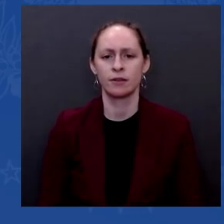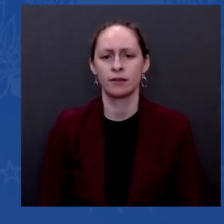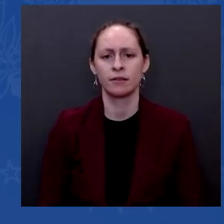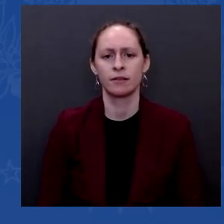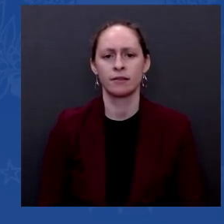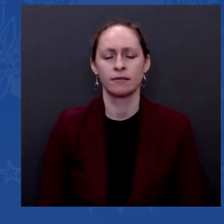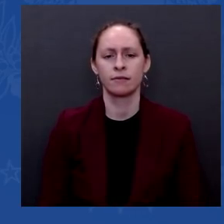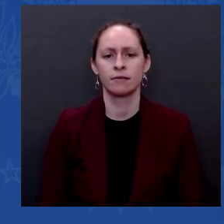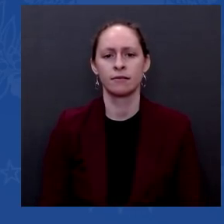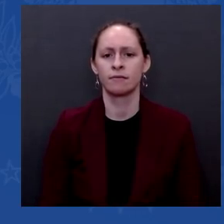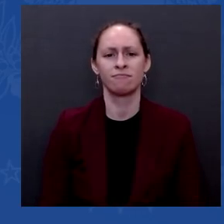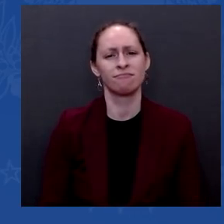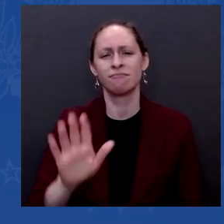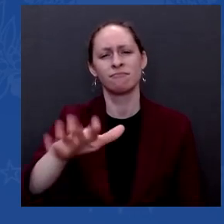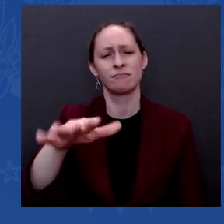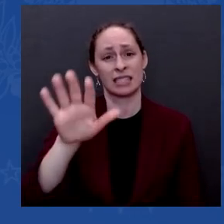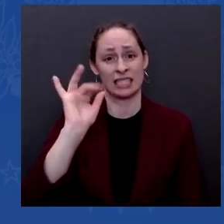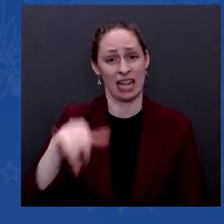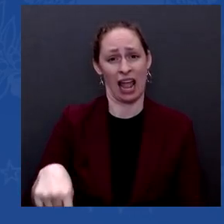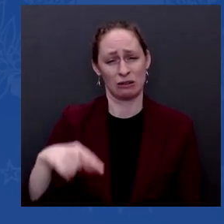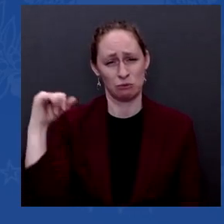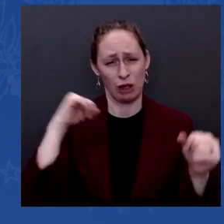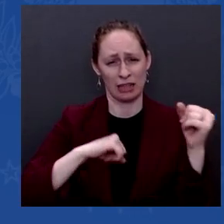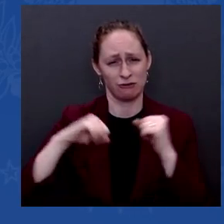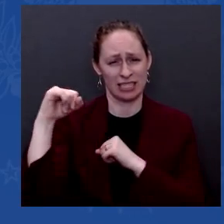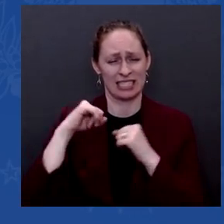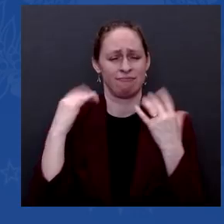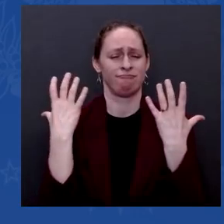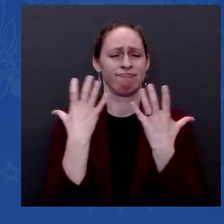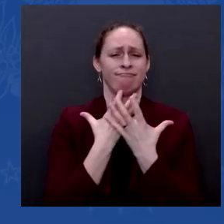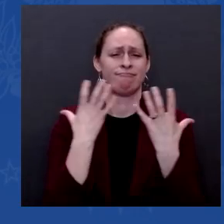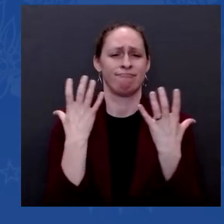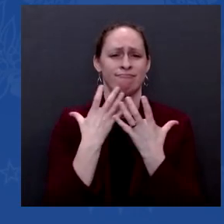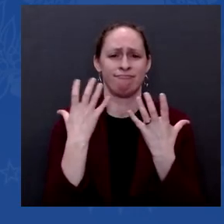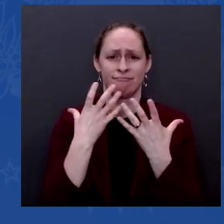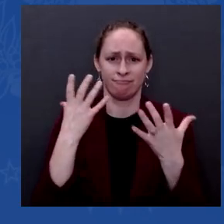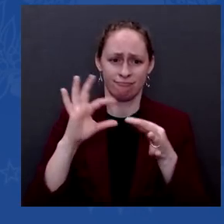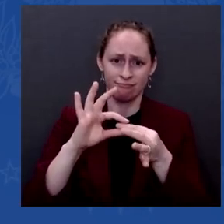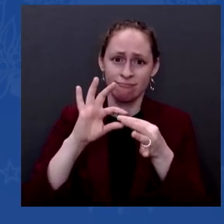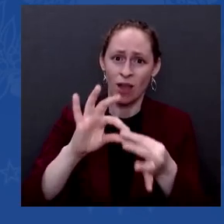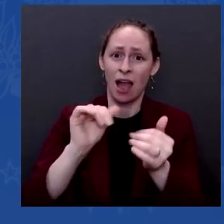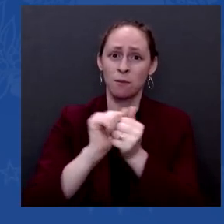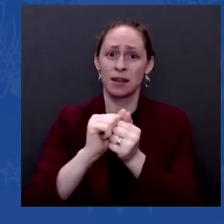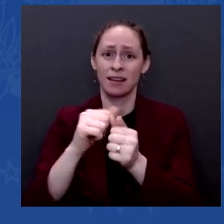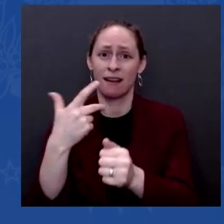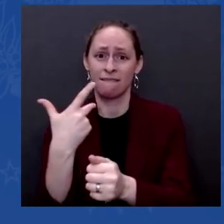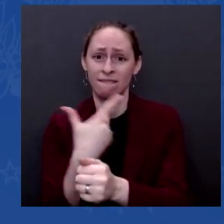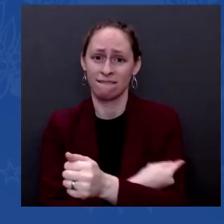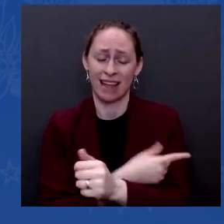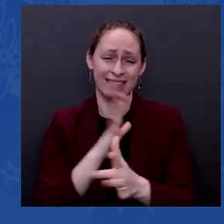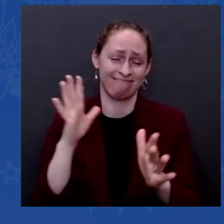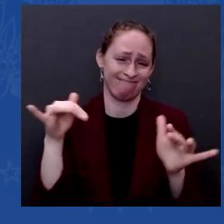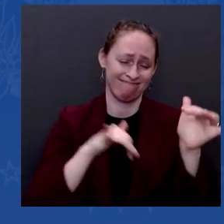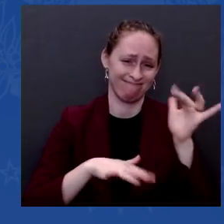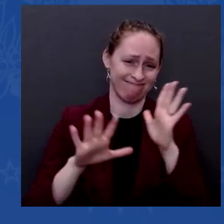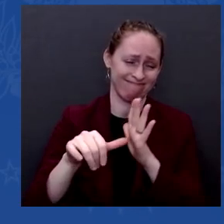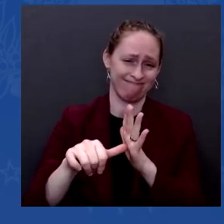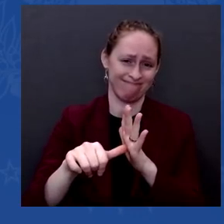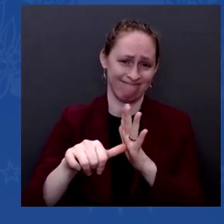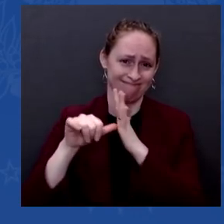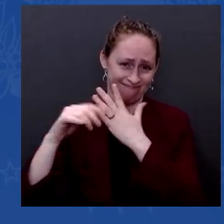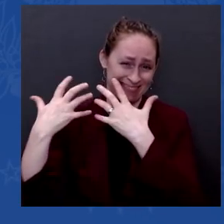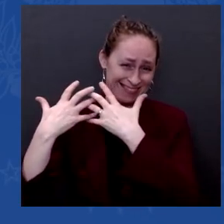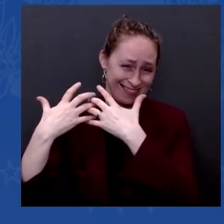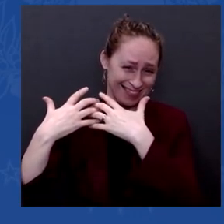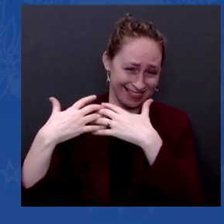clinics and keeping and being able to get so many people vaccinated. What I'm doing now is not just getting significant amounts